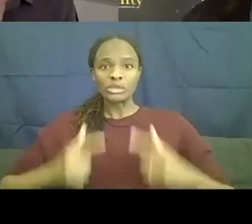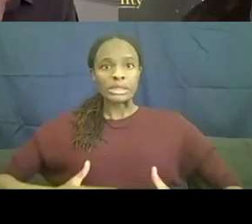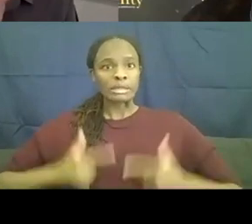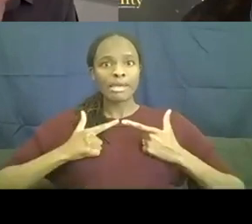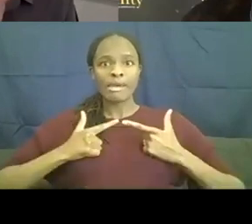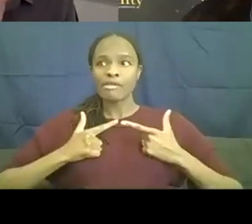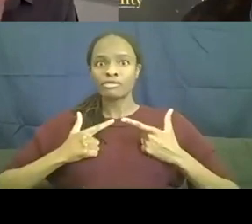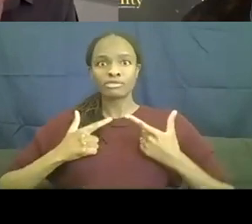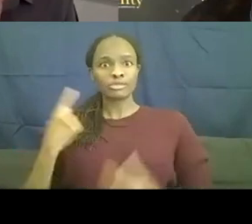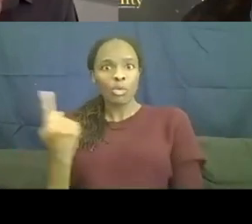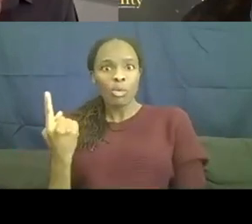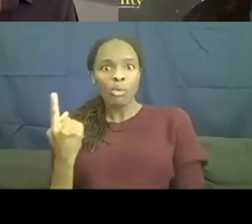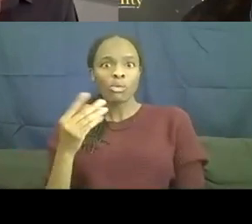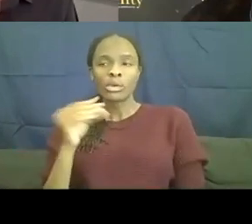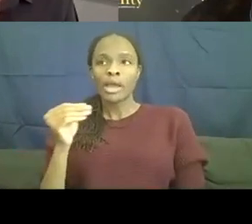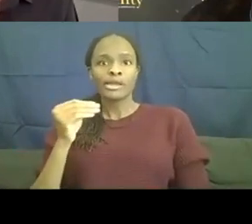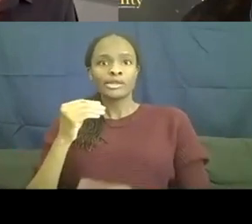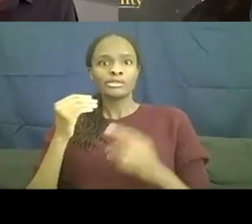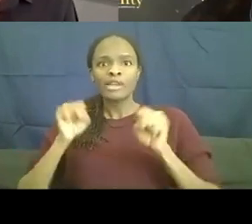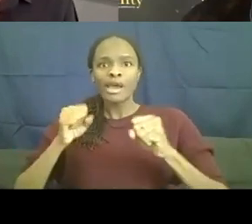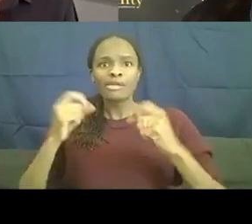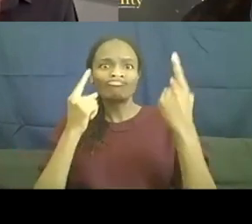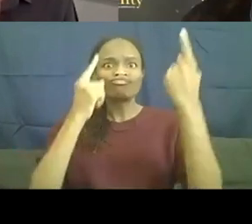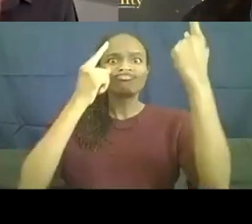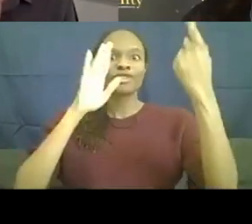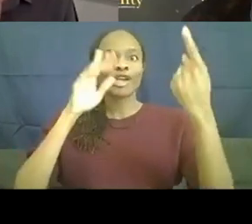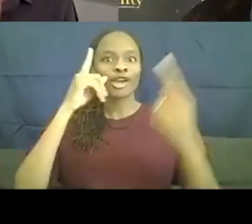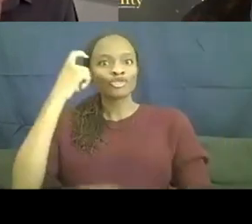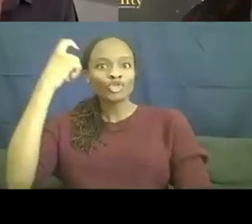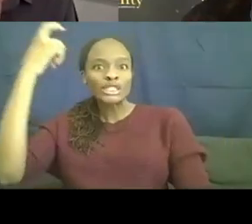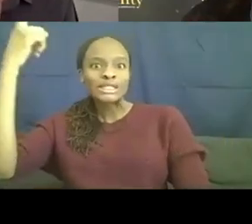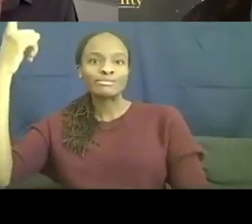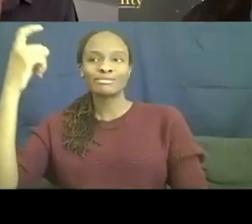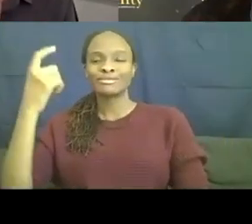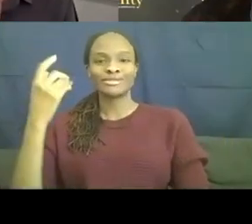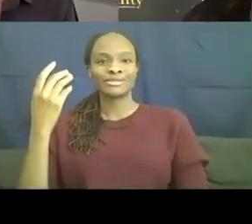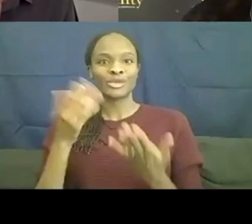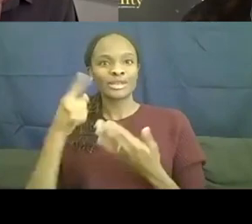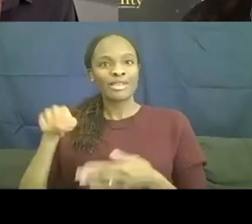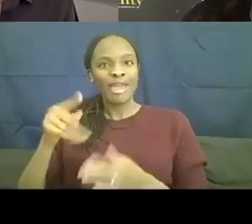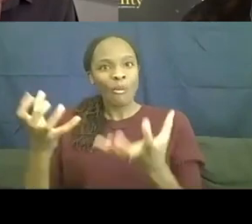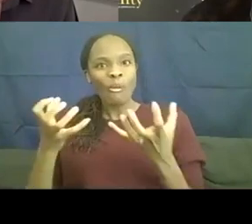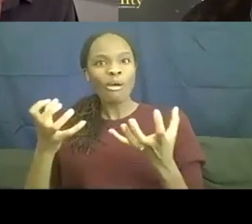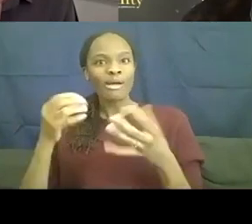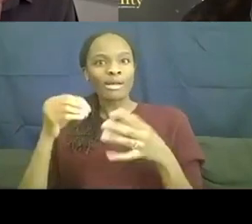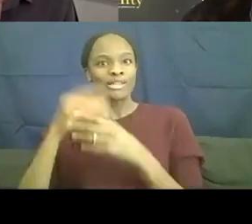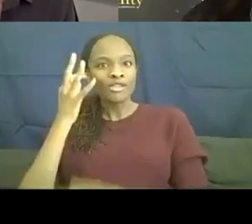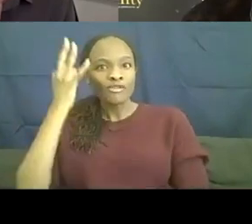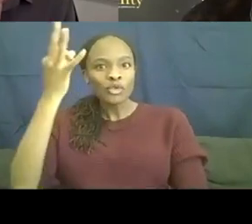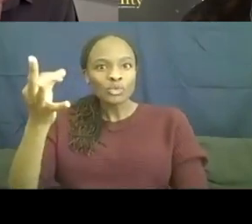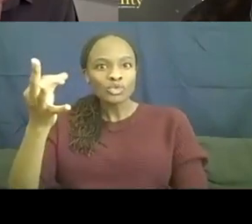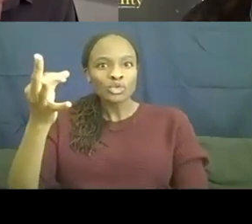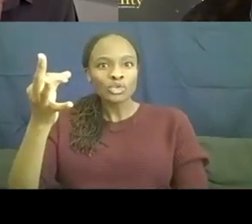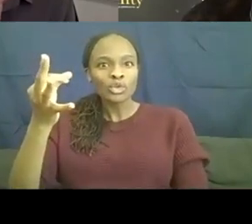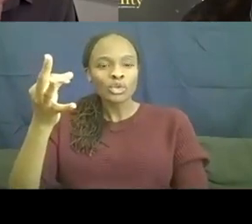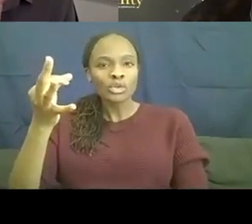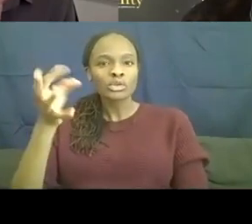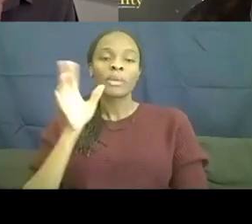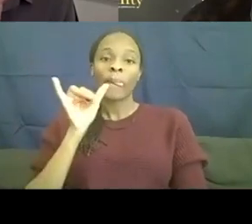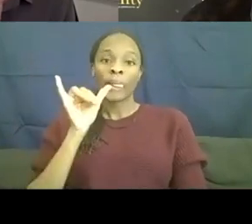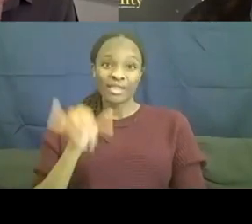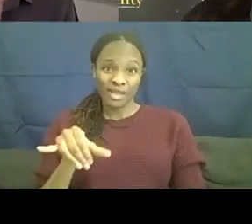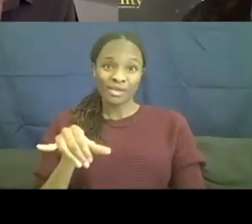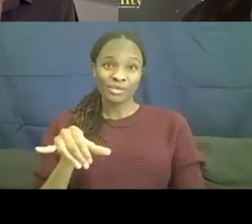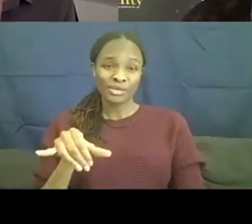pursue their abilities and their dreams and their fantasies about the future? And so that is, that was the,